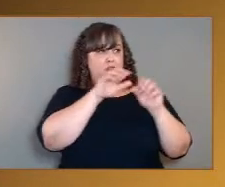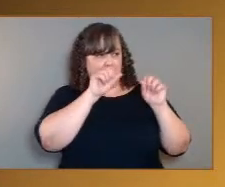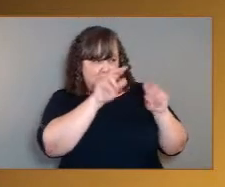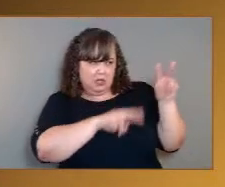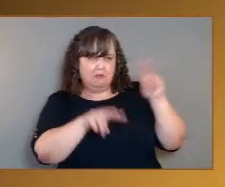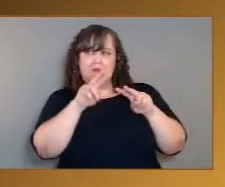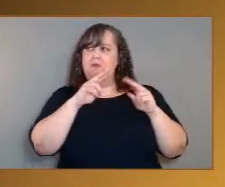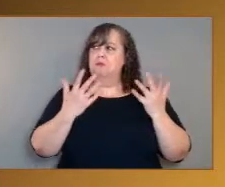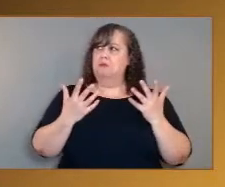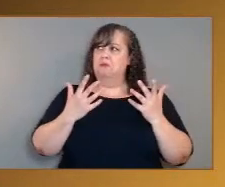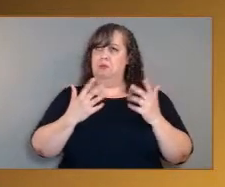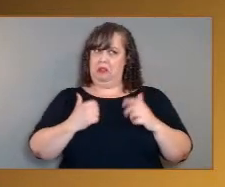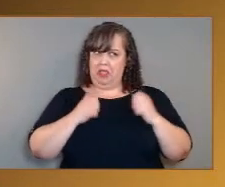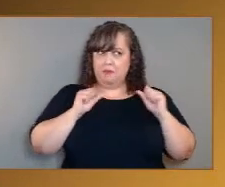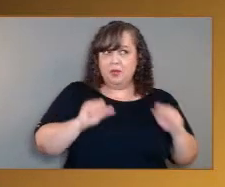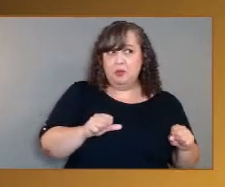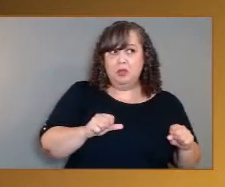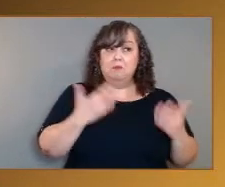2.0?